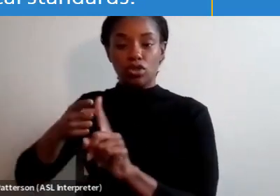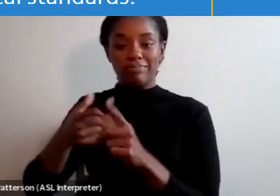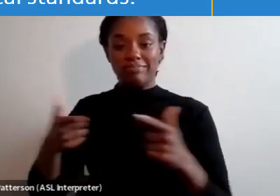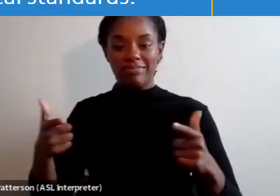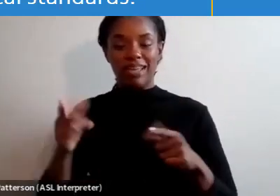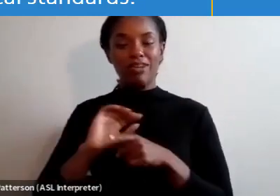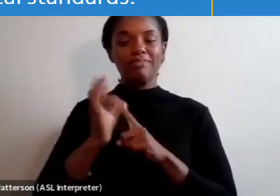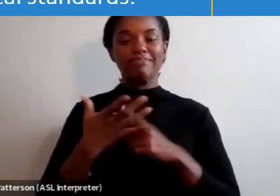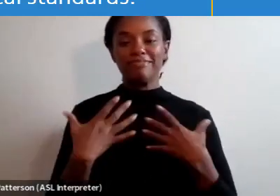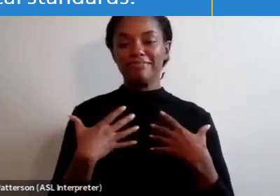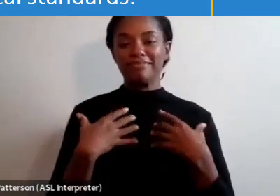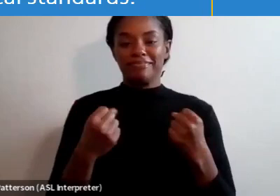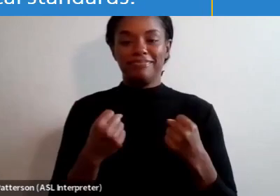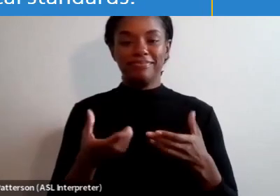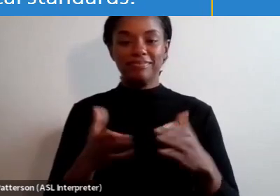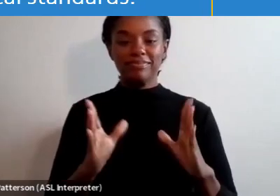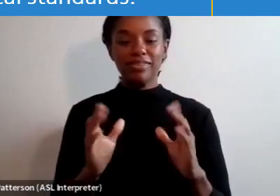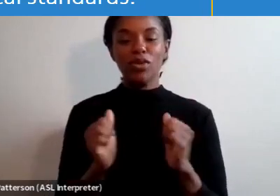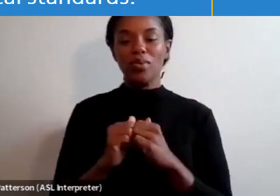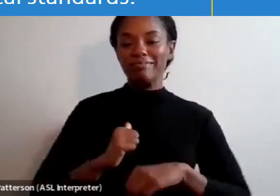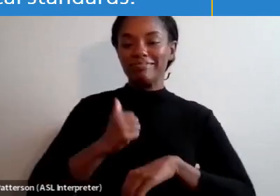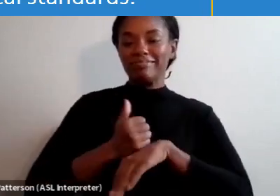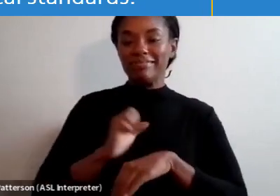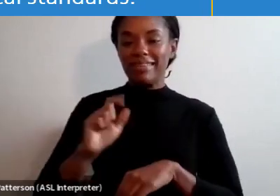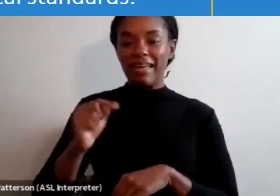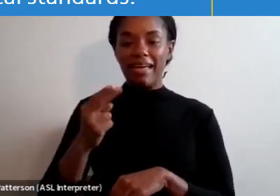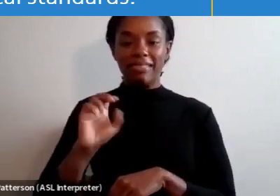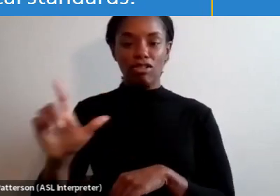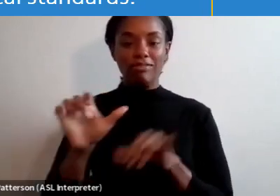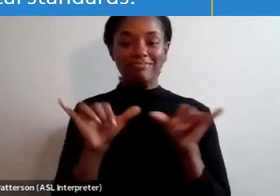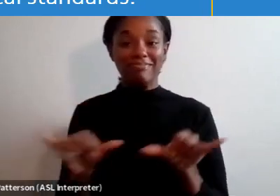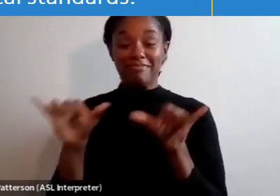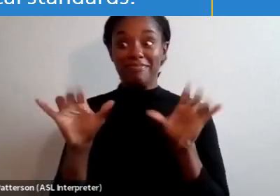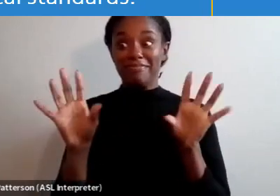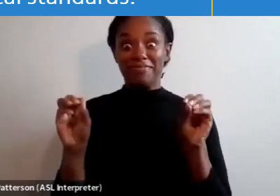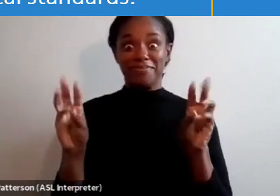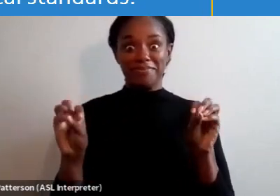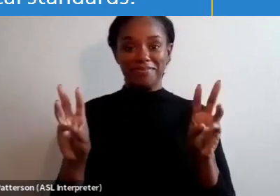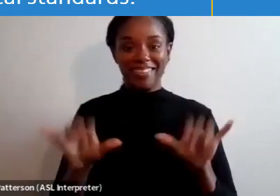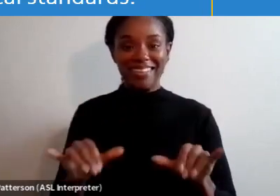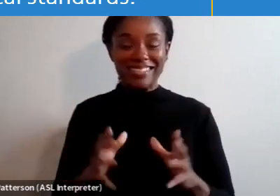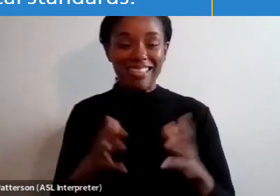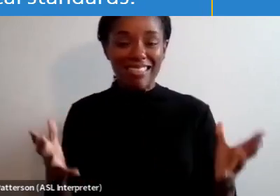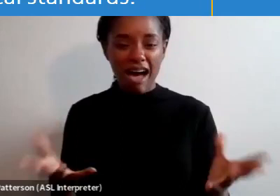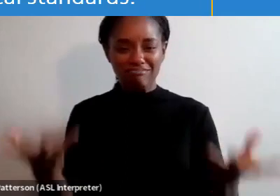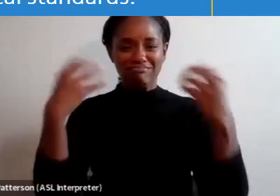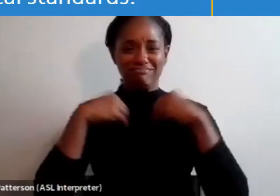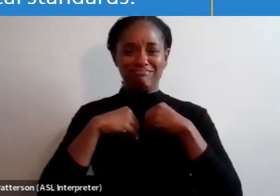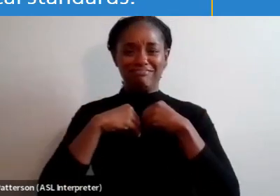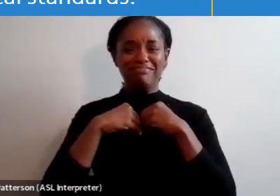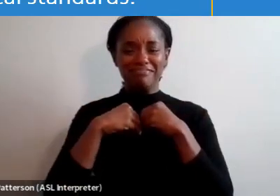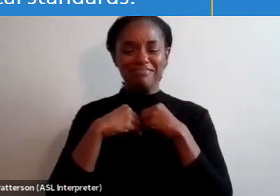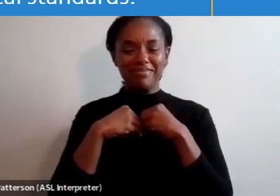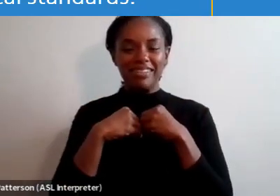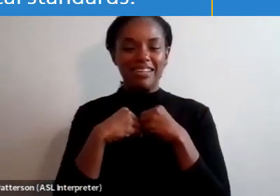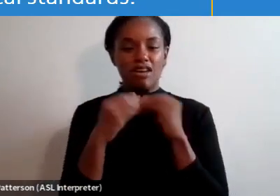and in accordance with established ethical standards. Wow, that's a lot to take in. Reading